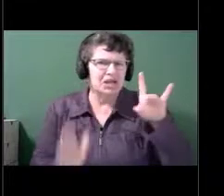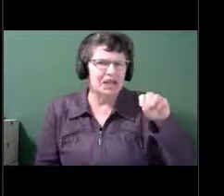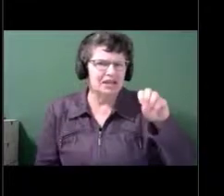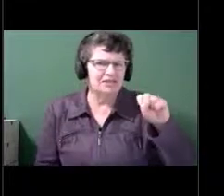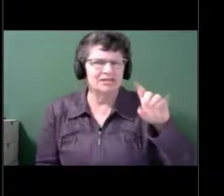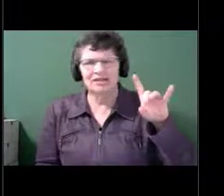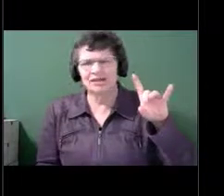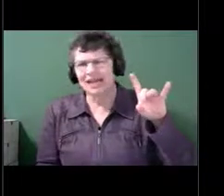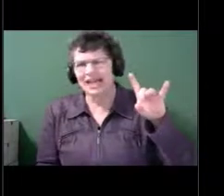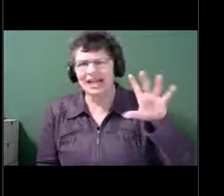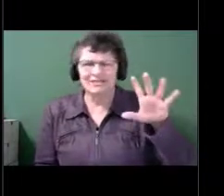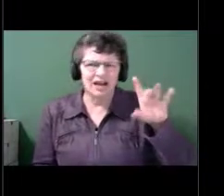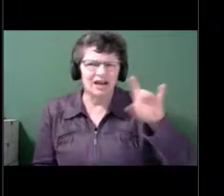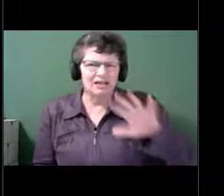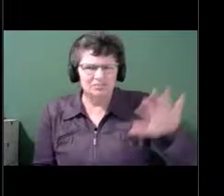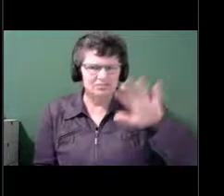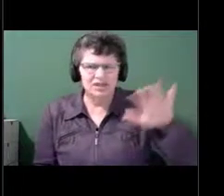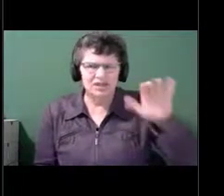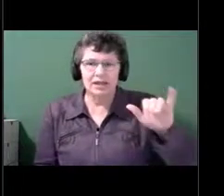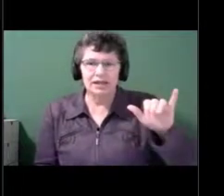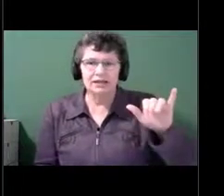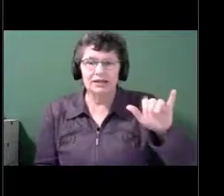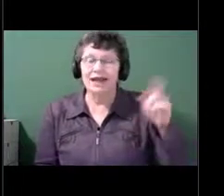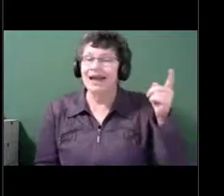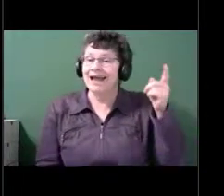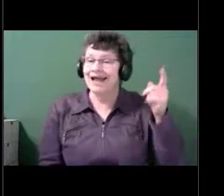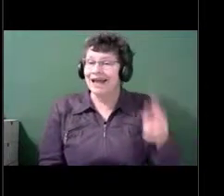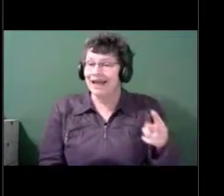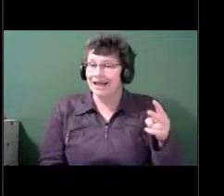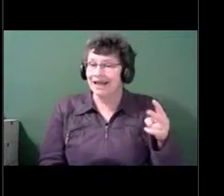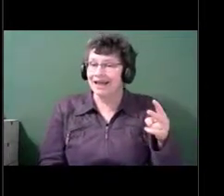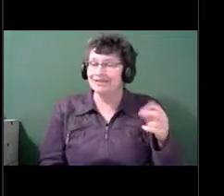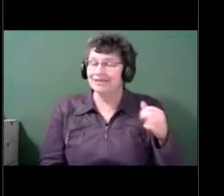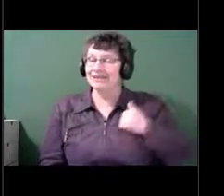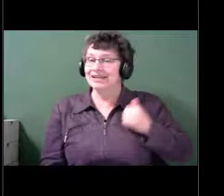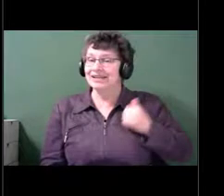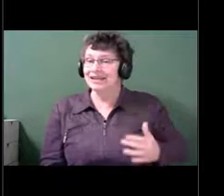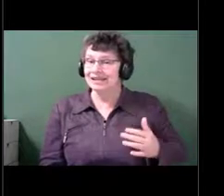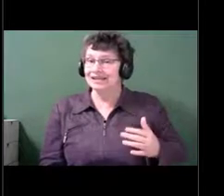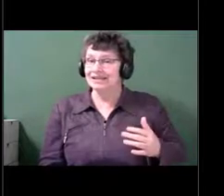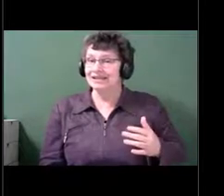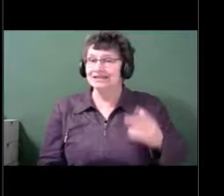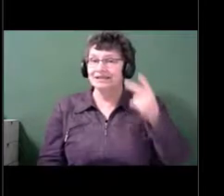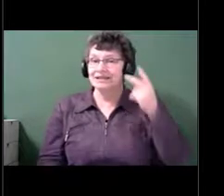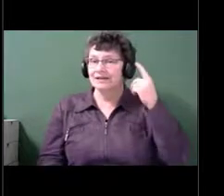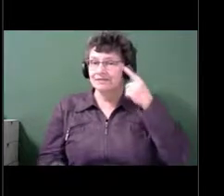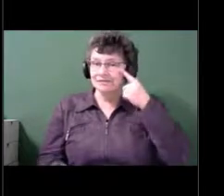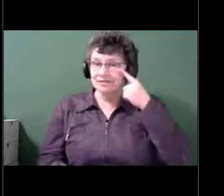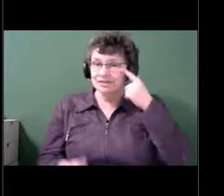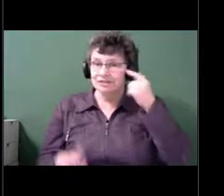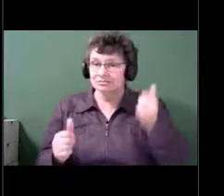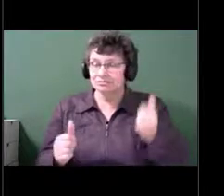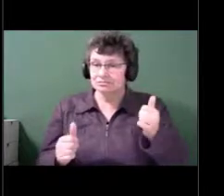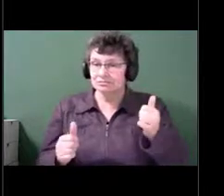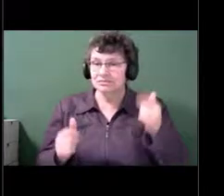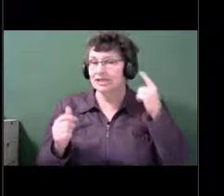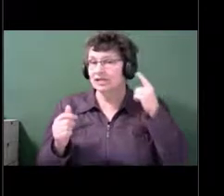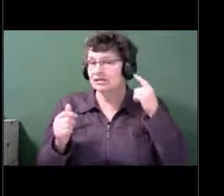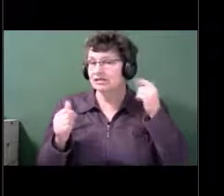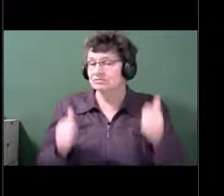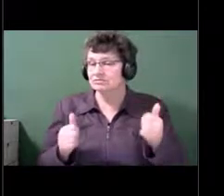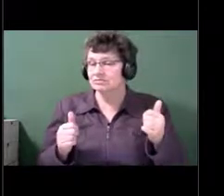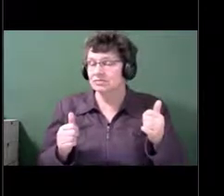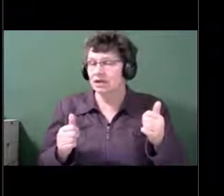And you're probably also thinking, hmm, well, that's starting to be when a lot of people begin to get dementia. So